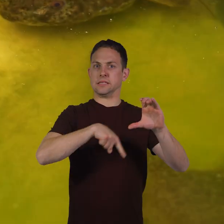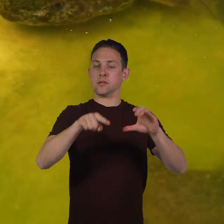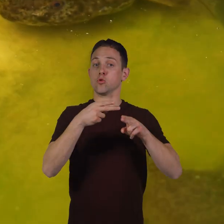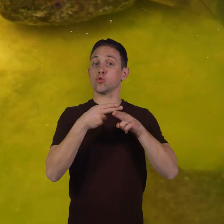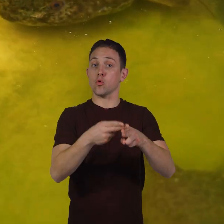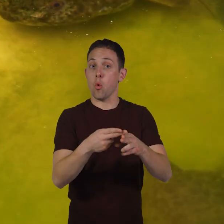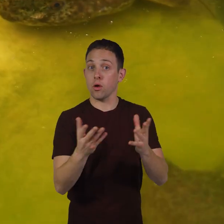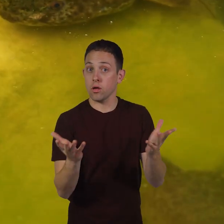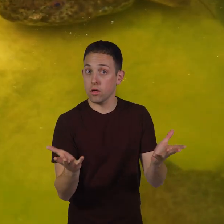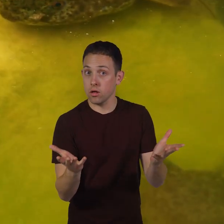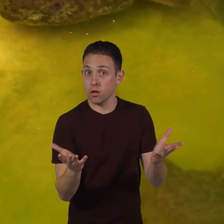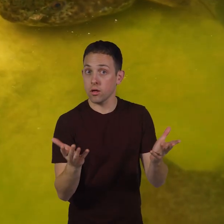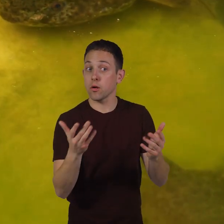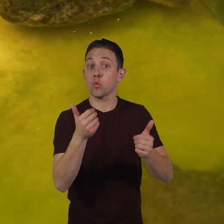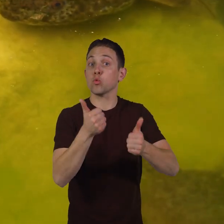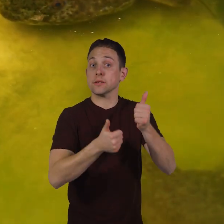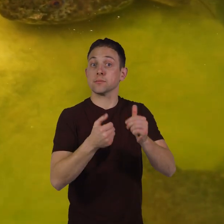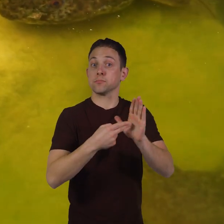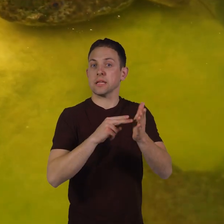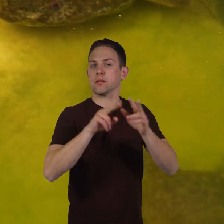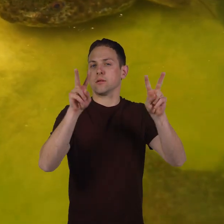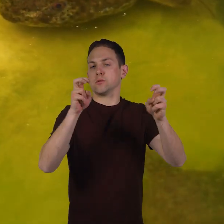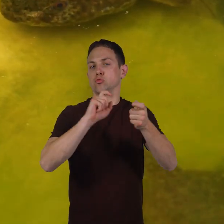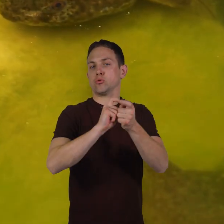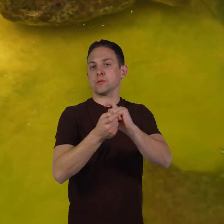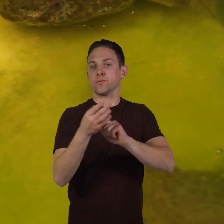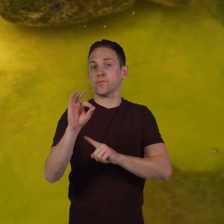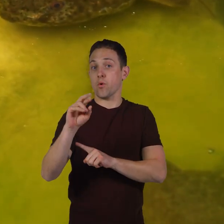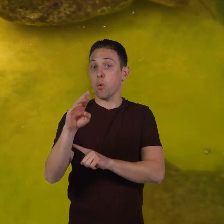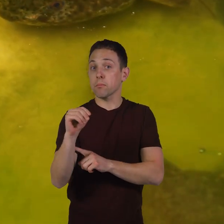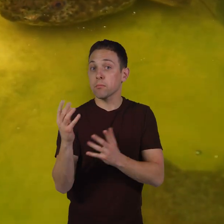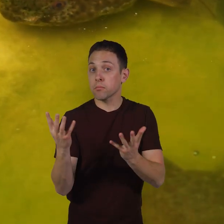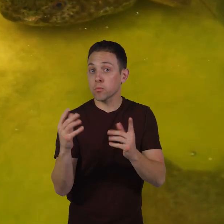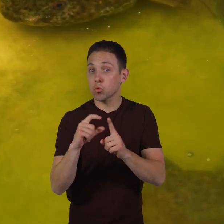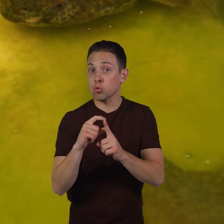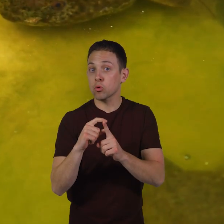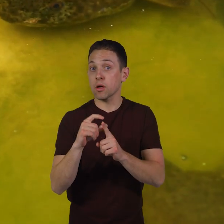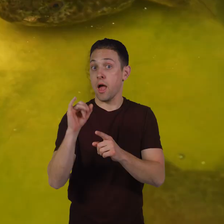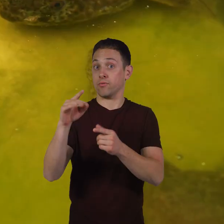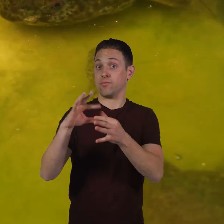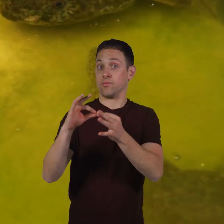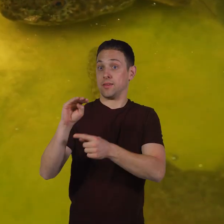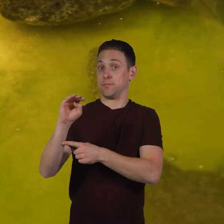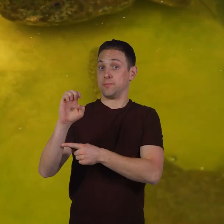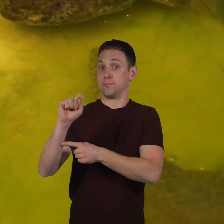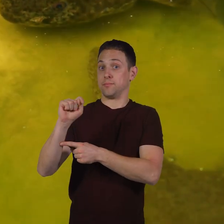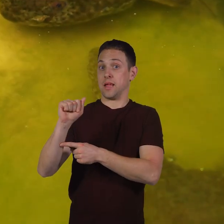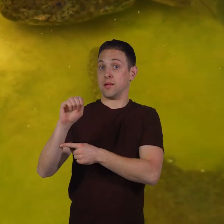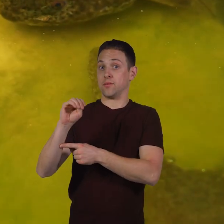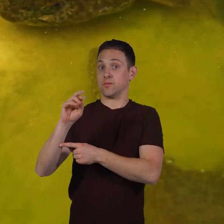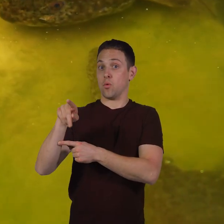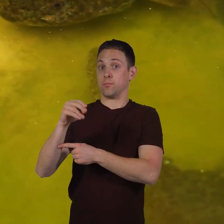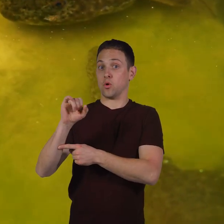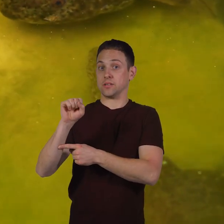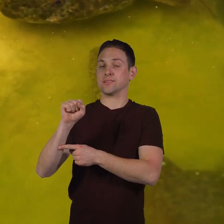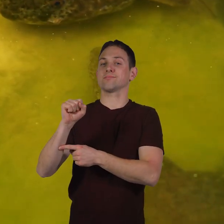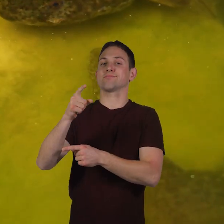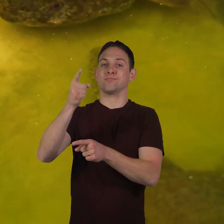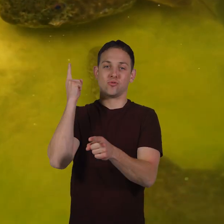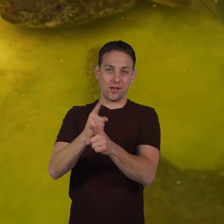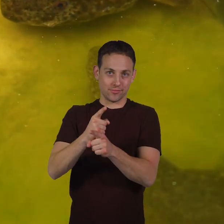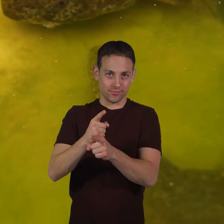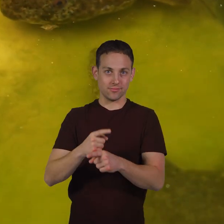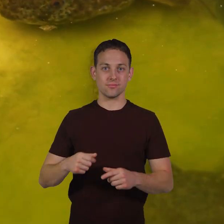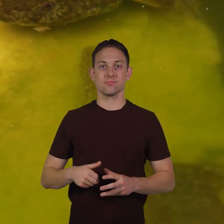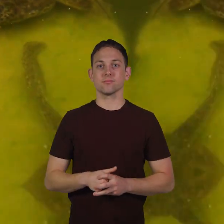called blank which means change of form if you said metamorphosis you're